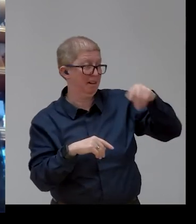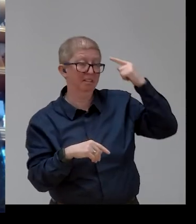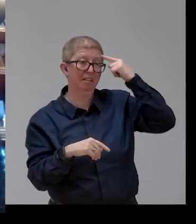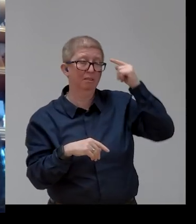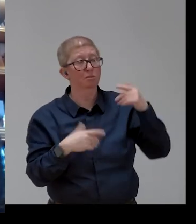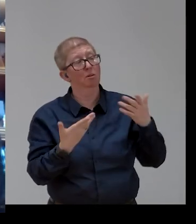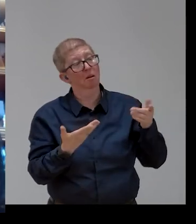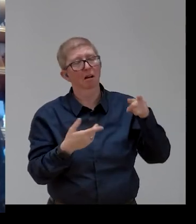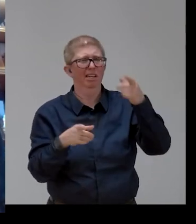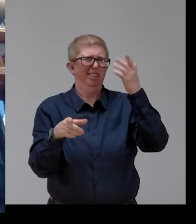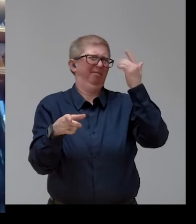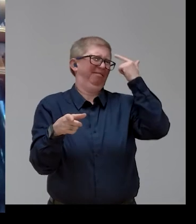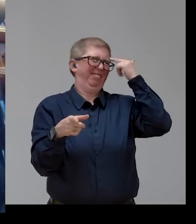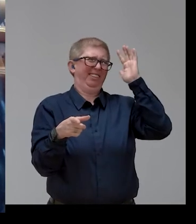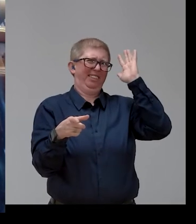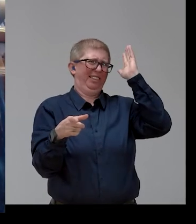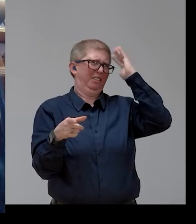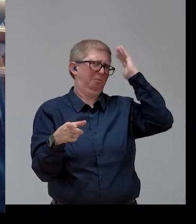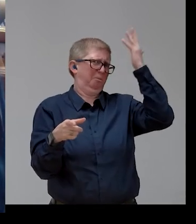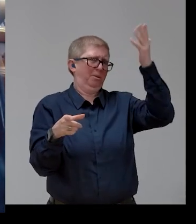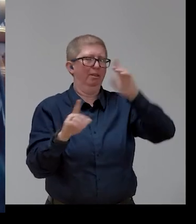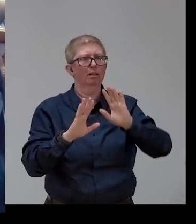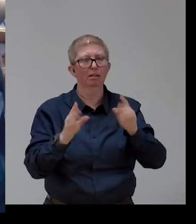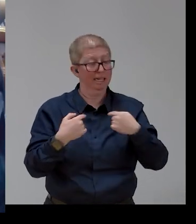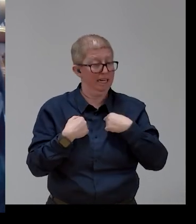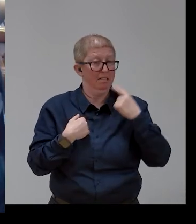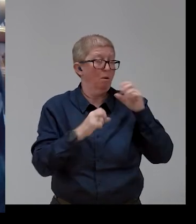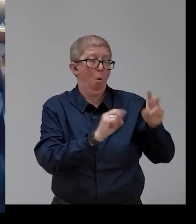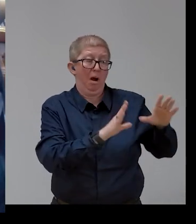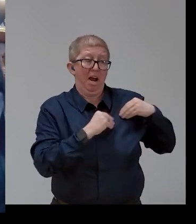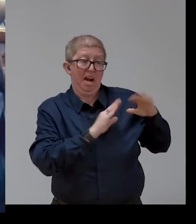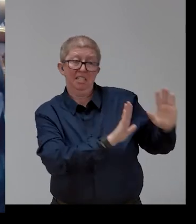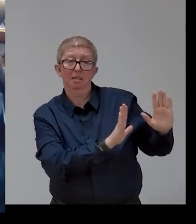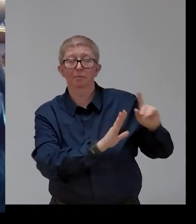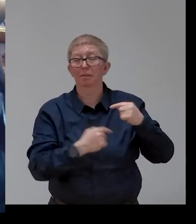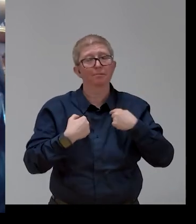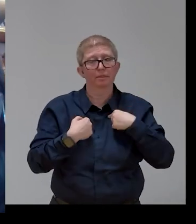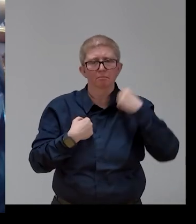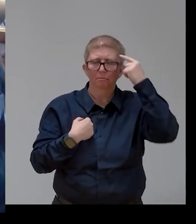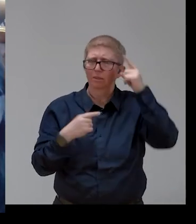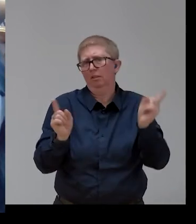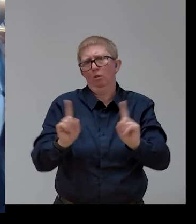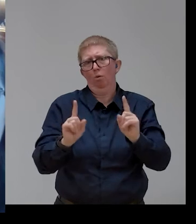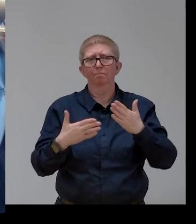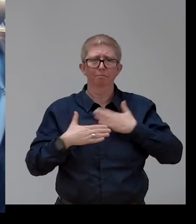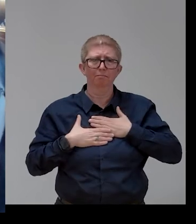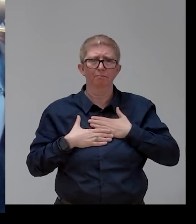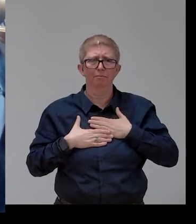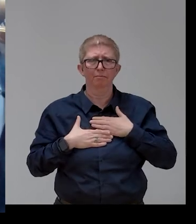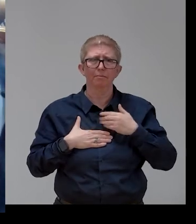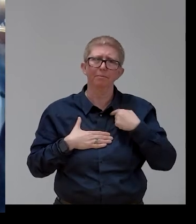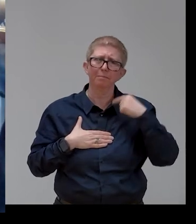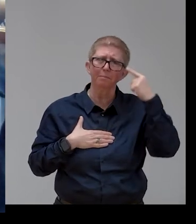don't see it this way. I like to quote Pepe